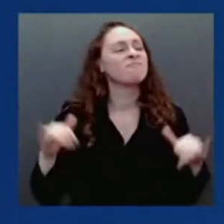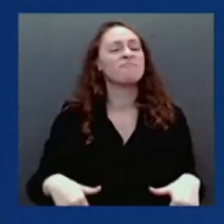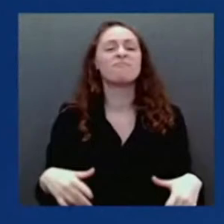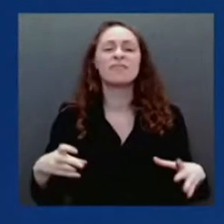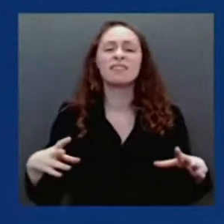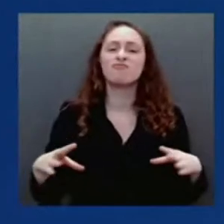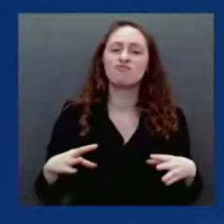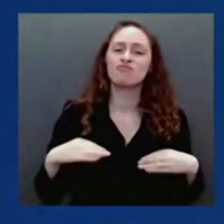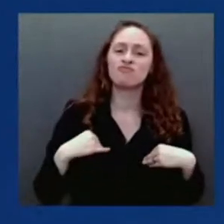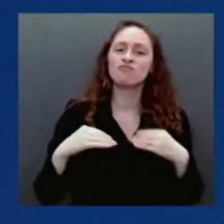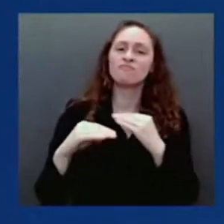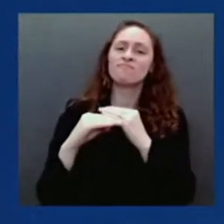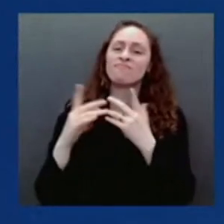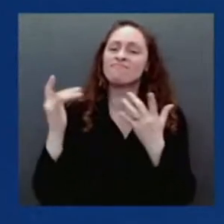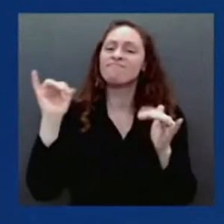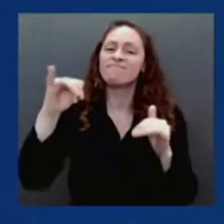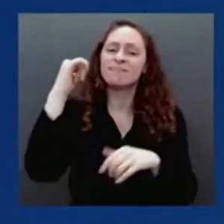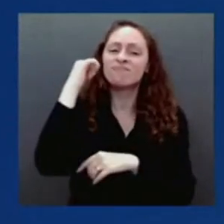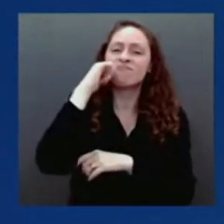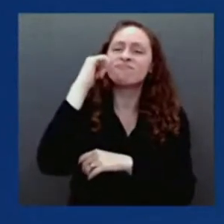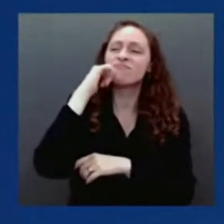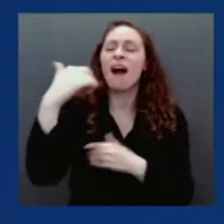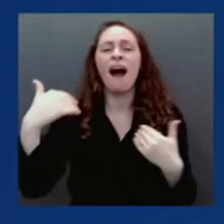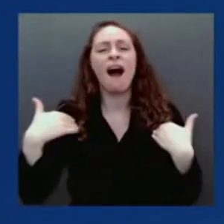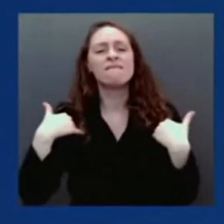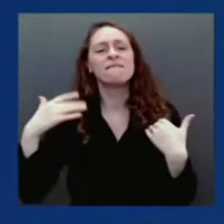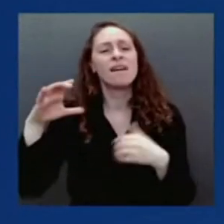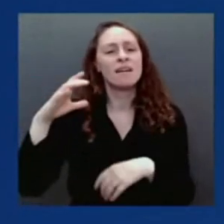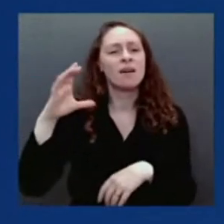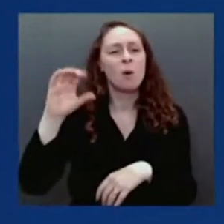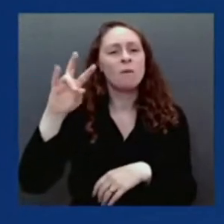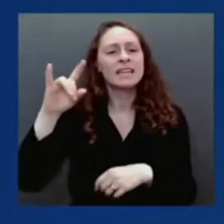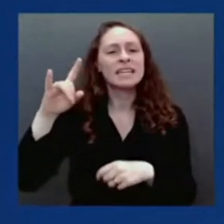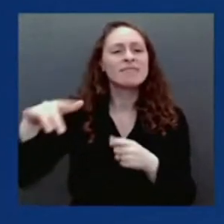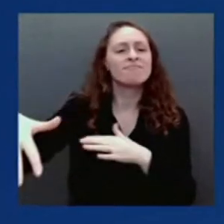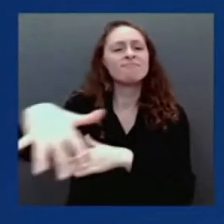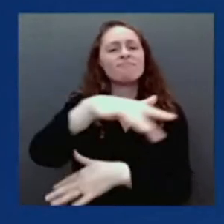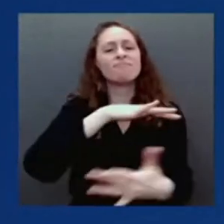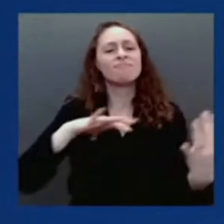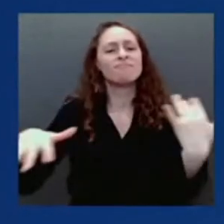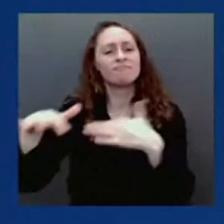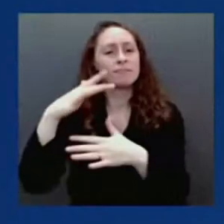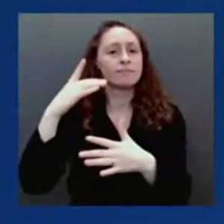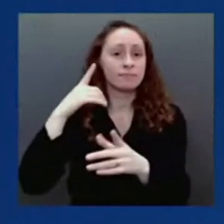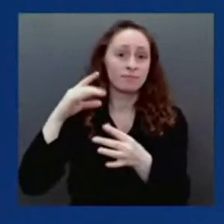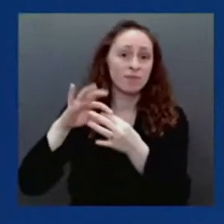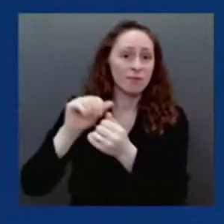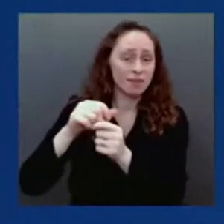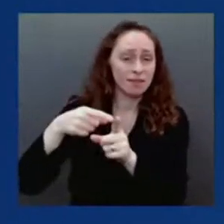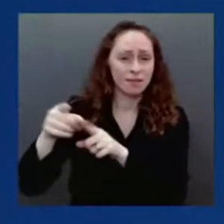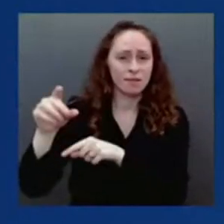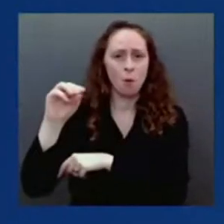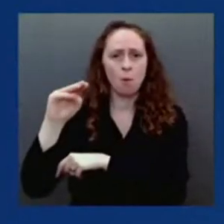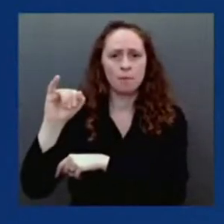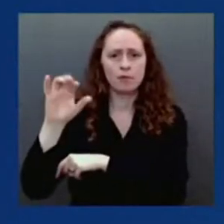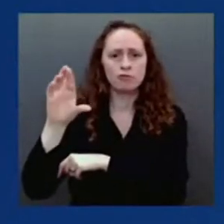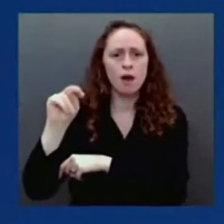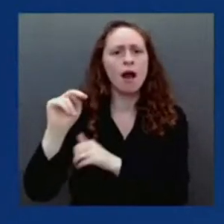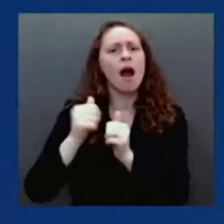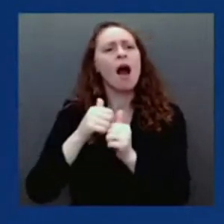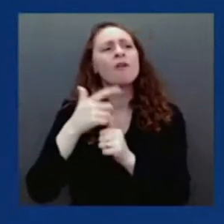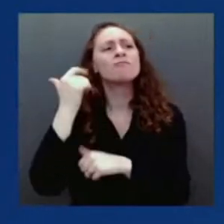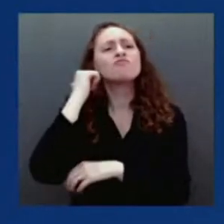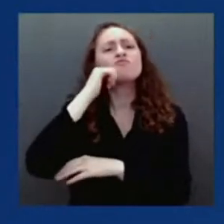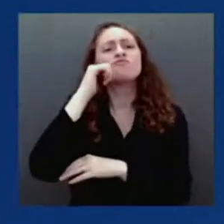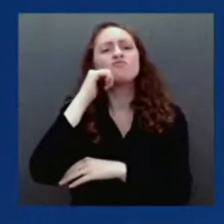in this case, Omicron, that we are willing to live with in the sense of not having it disrupt our lives? Well, first of all, the